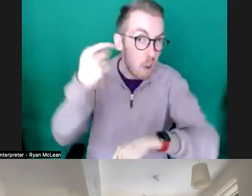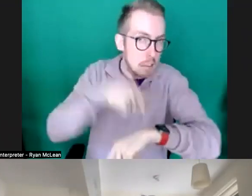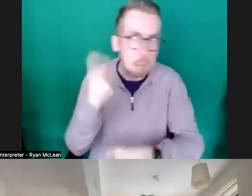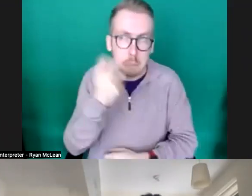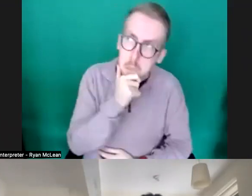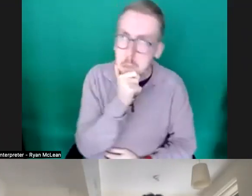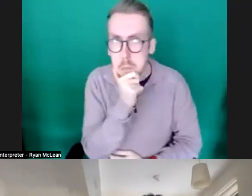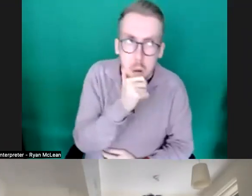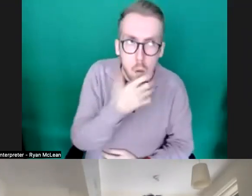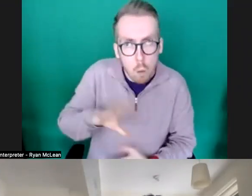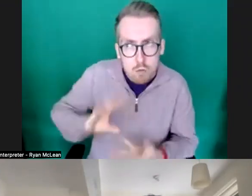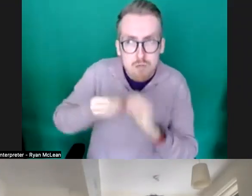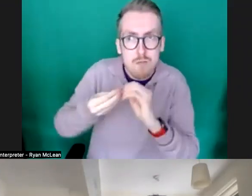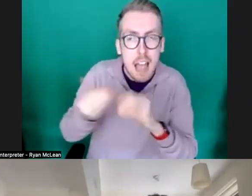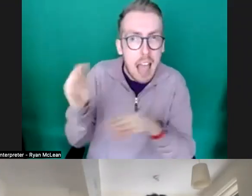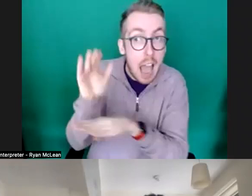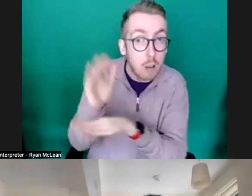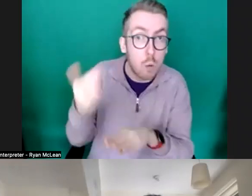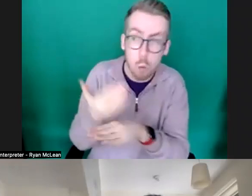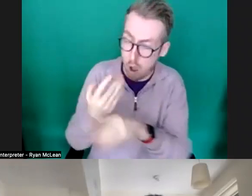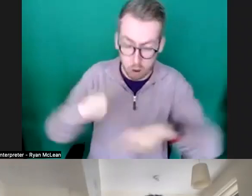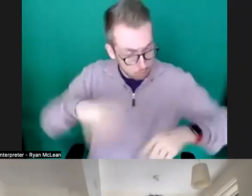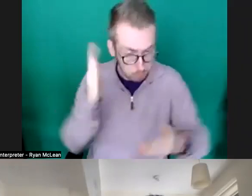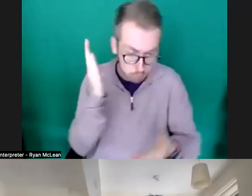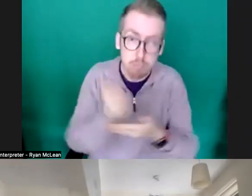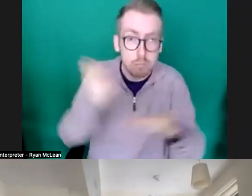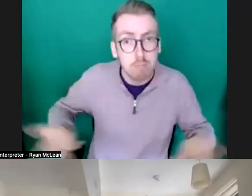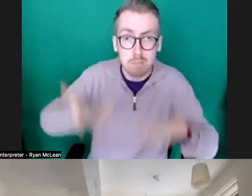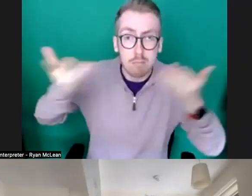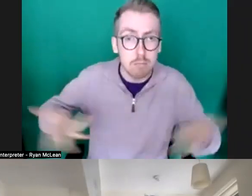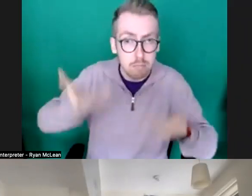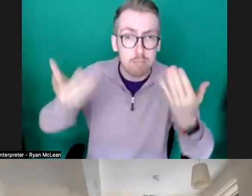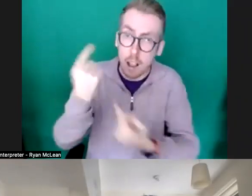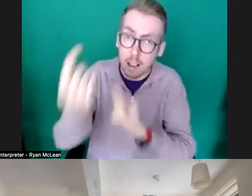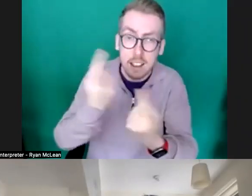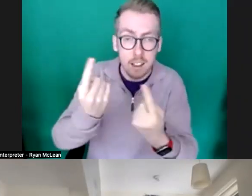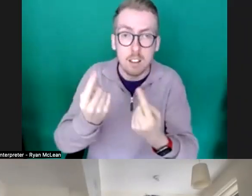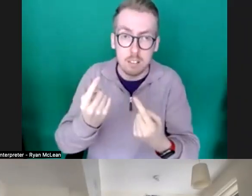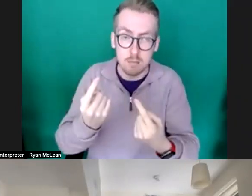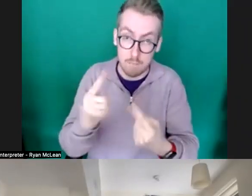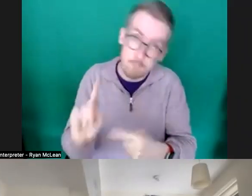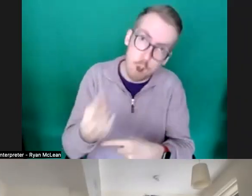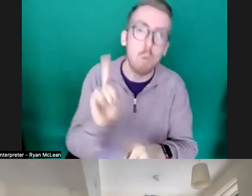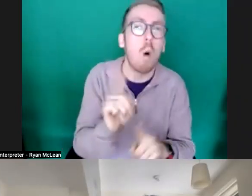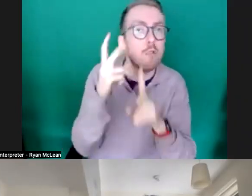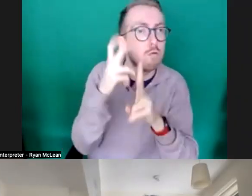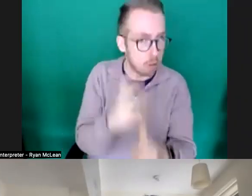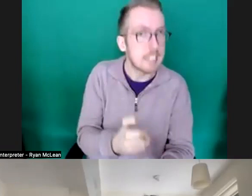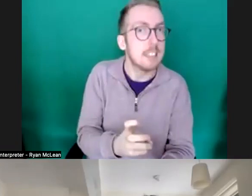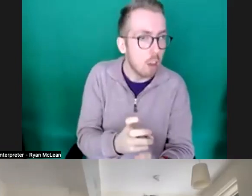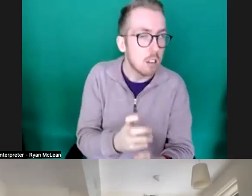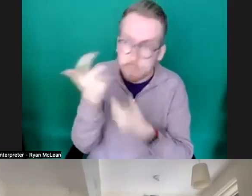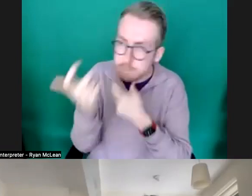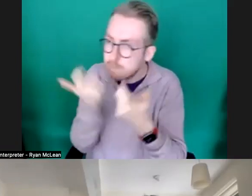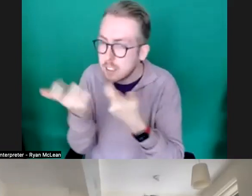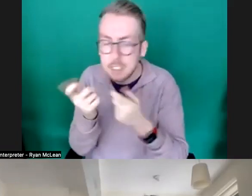outdoor work we'd certainly encourage people to um go out there and do the research so try and find out a bit more about